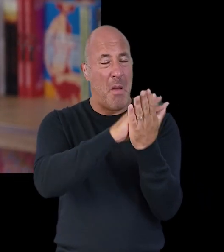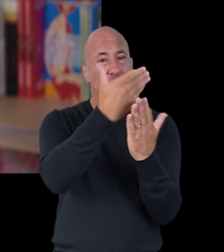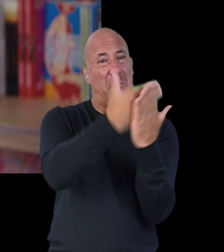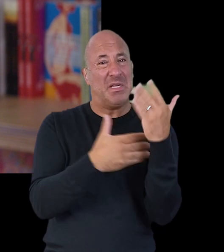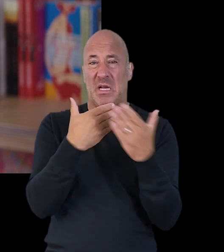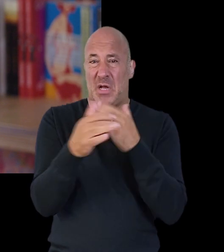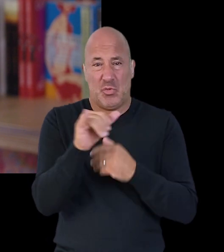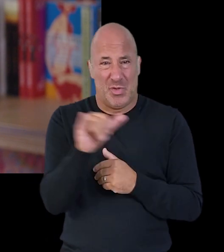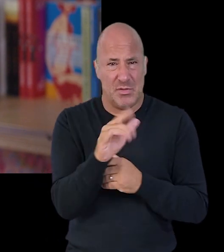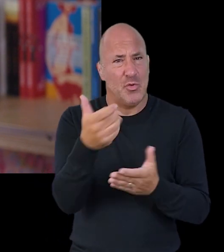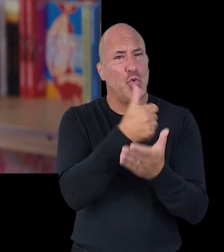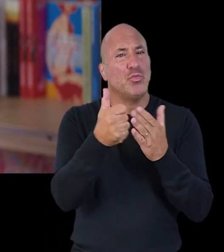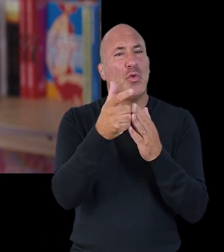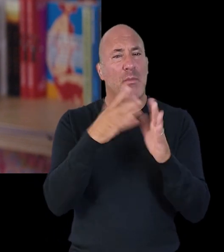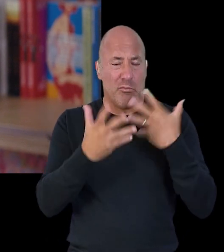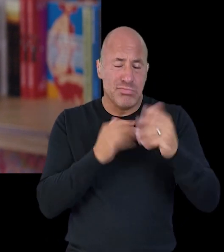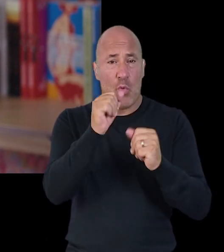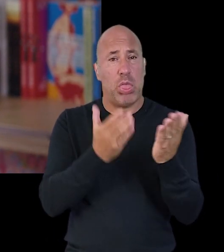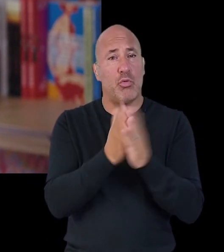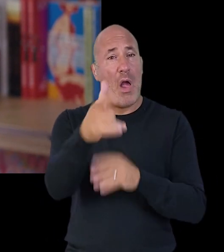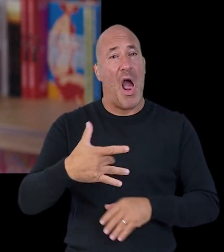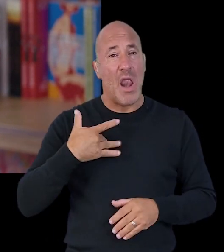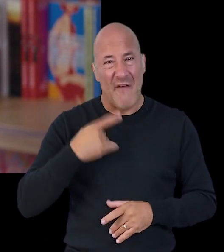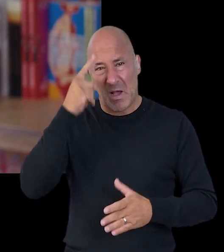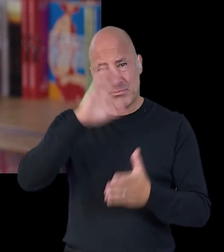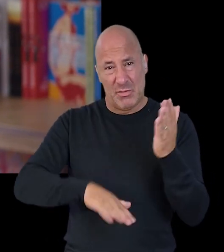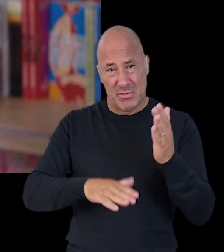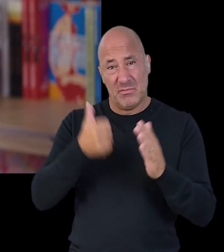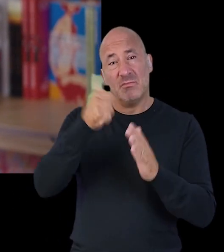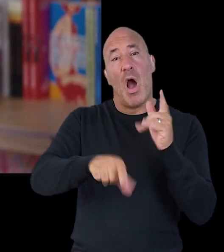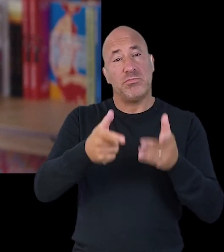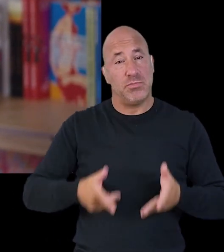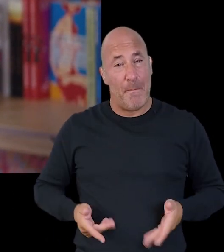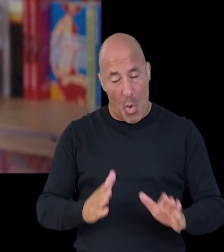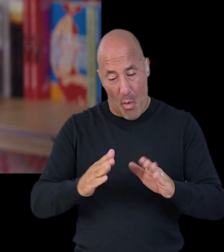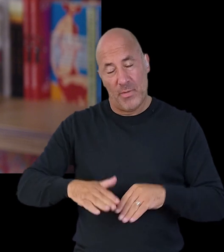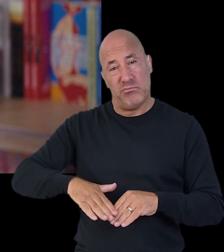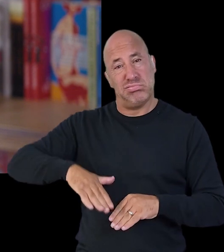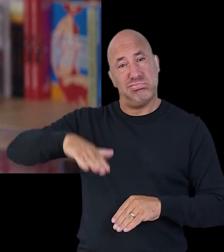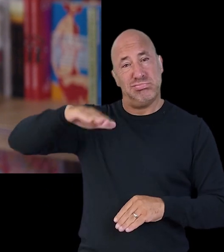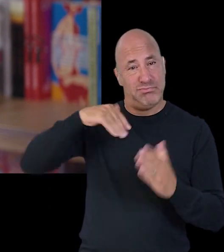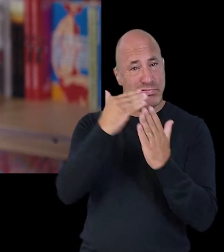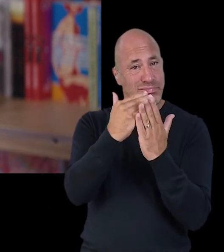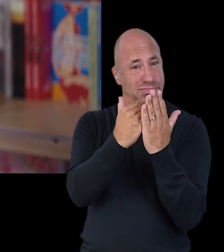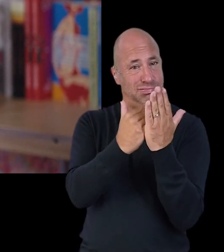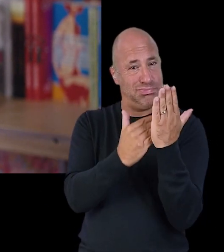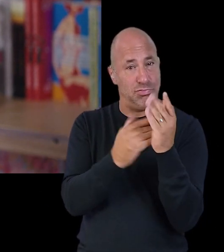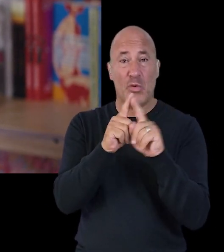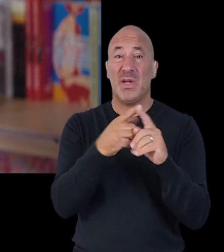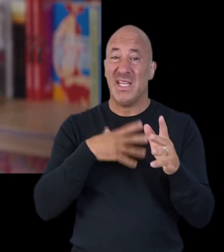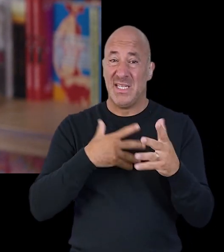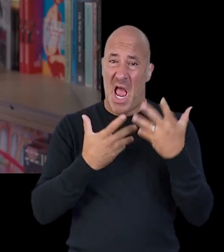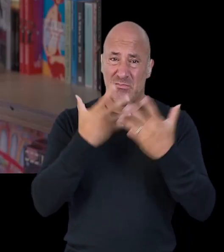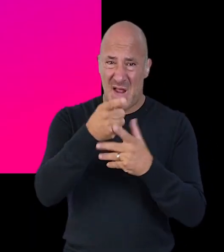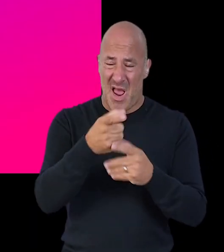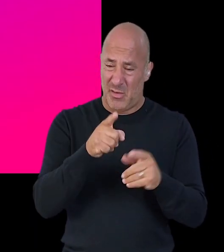whether that is during your interview or in your statement it is normal to go through your life and experiences in date order from when